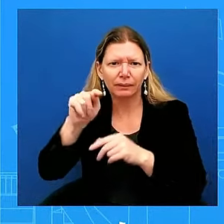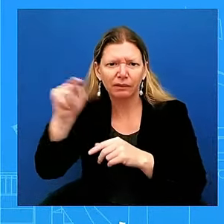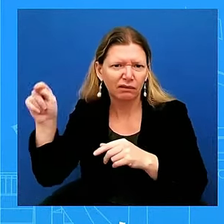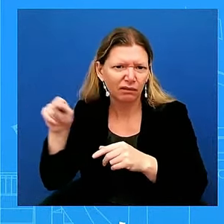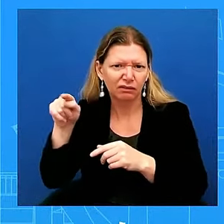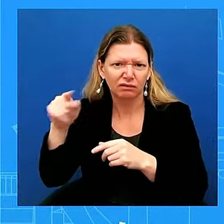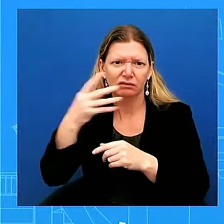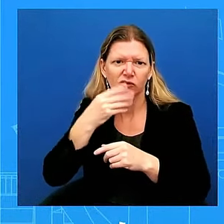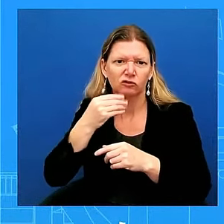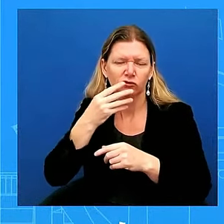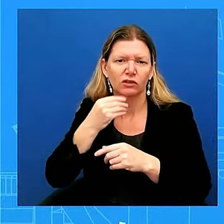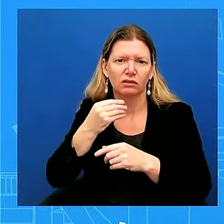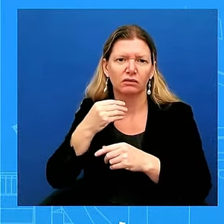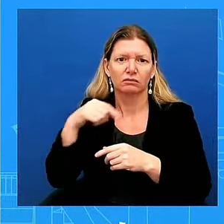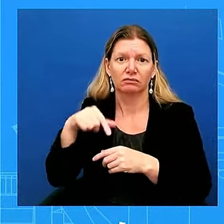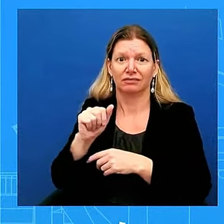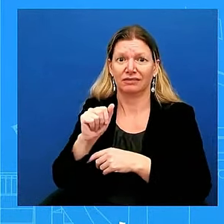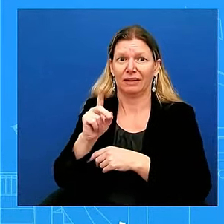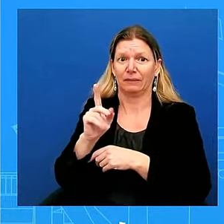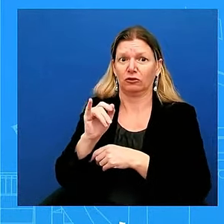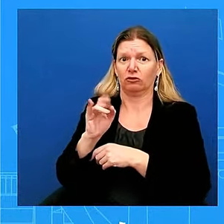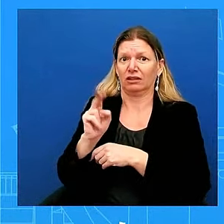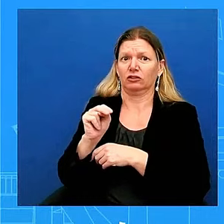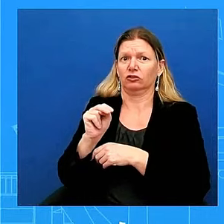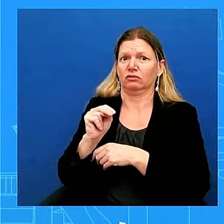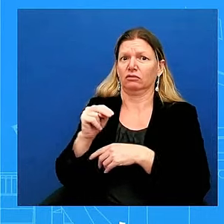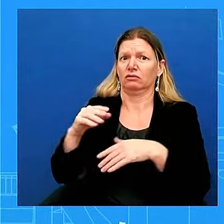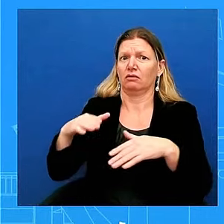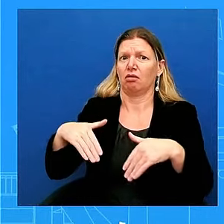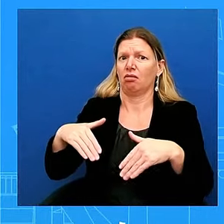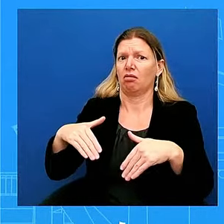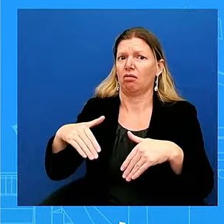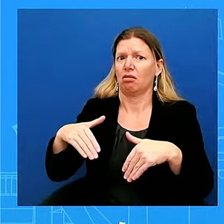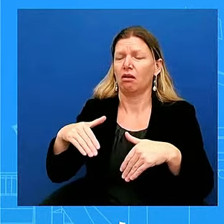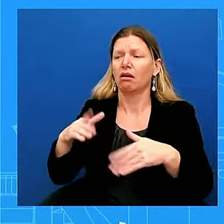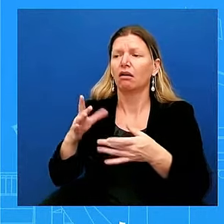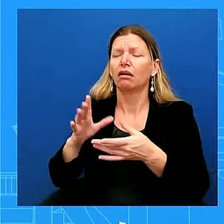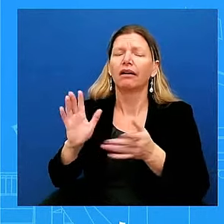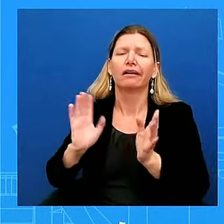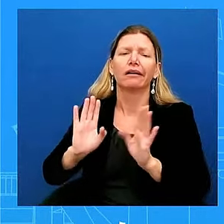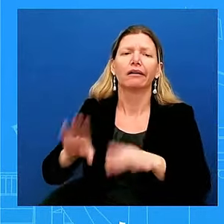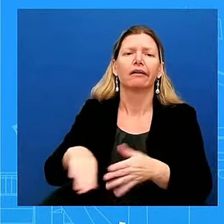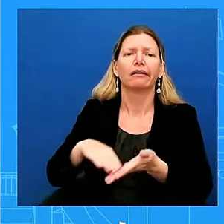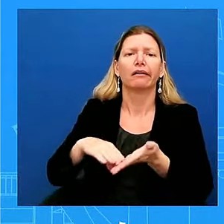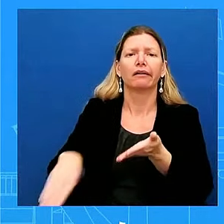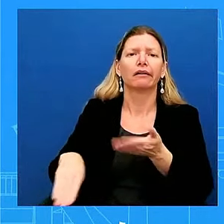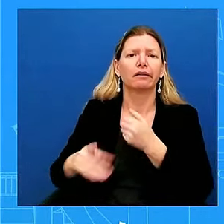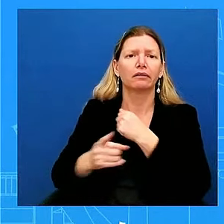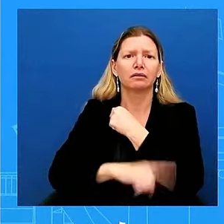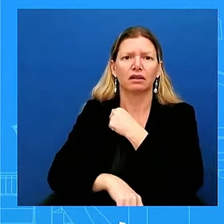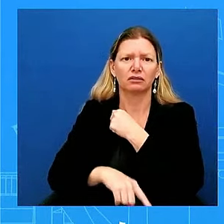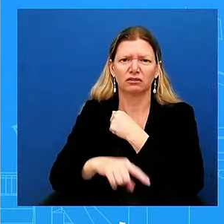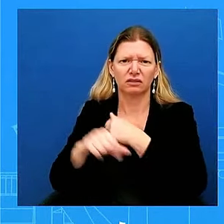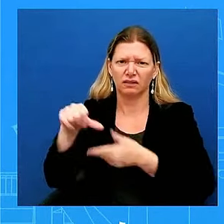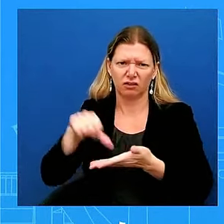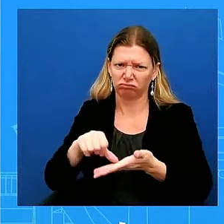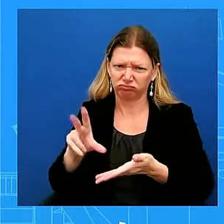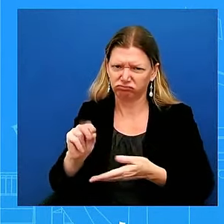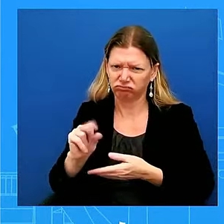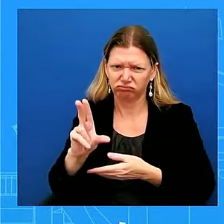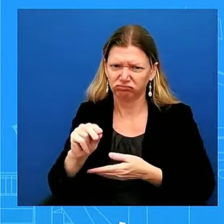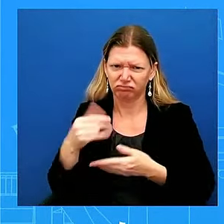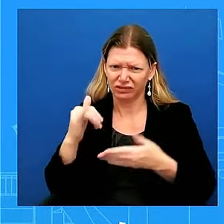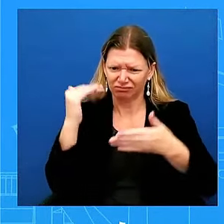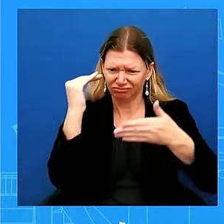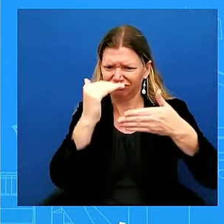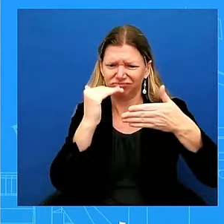lifted a single sanction on Iran. We cannot forget that. Rather, we continue to increase pressure. That's what we have seen. Our extensive